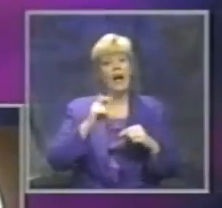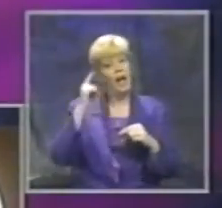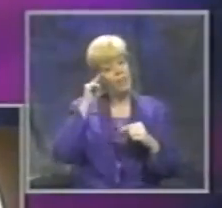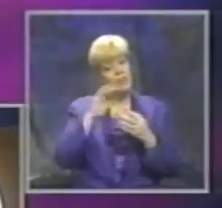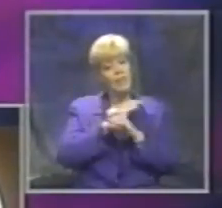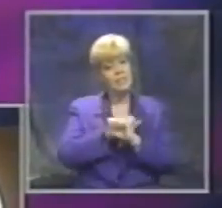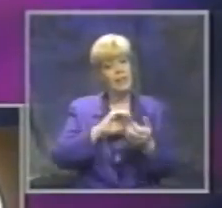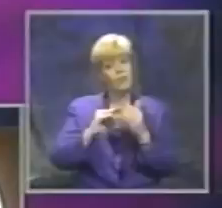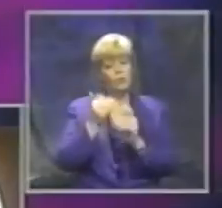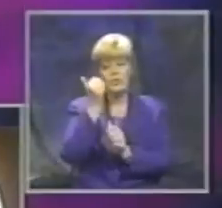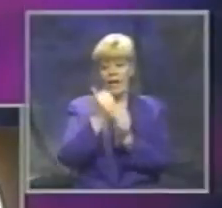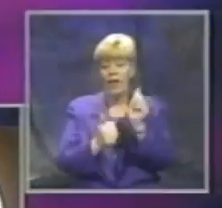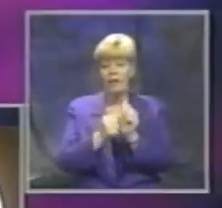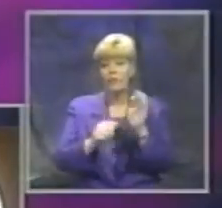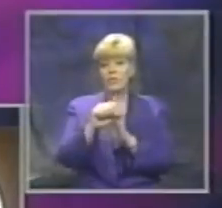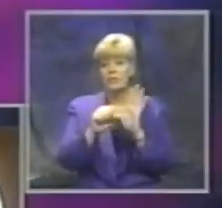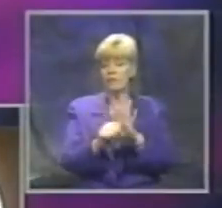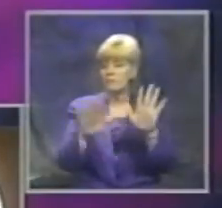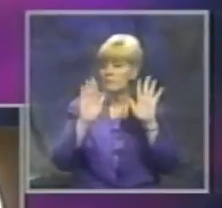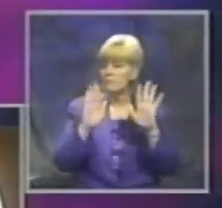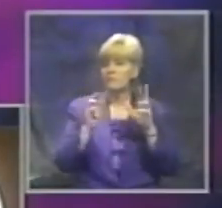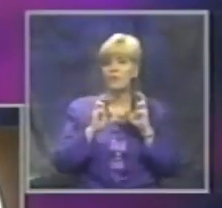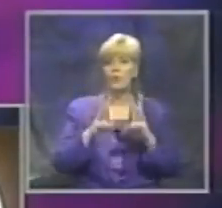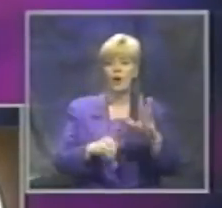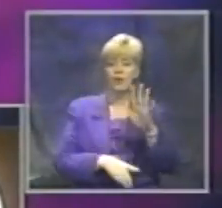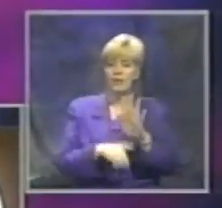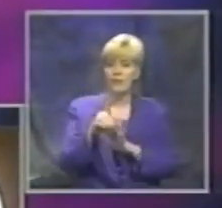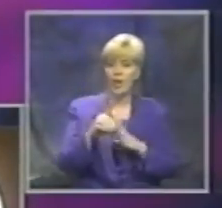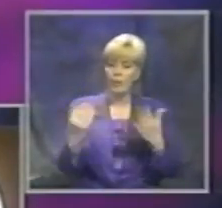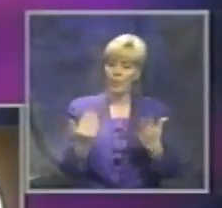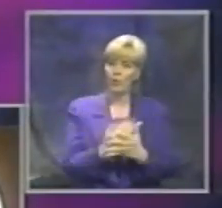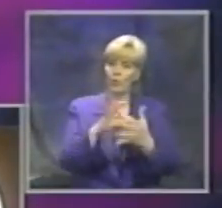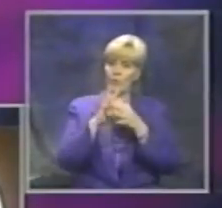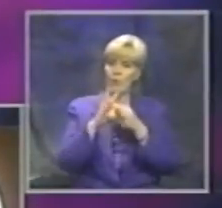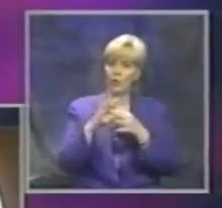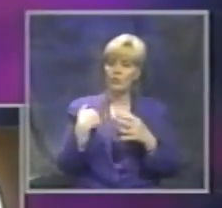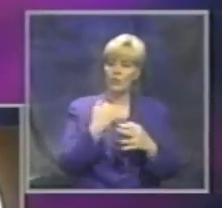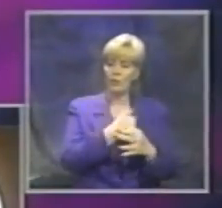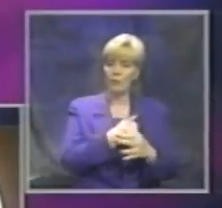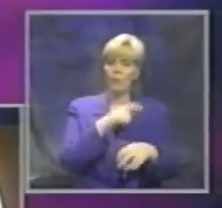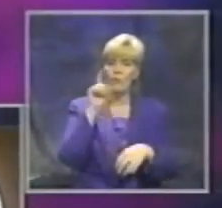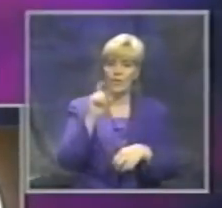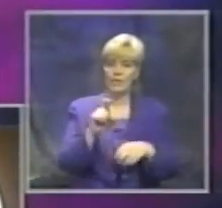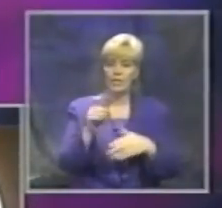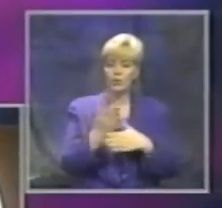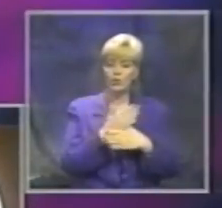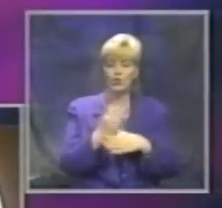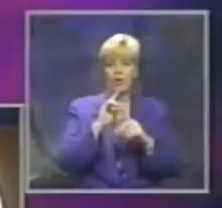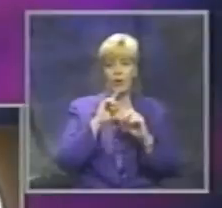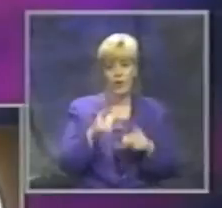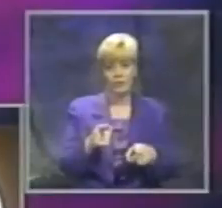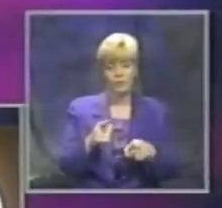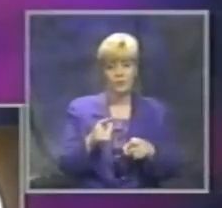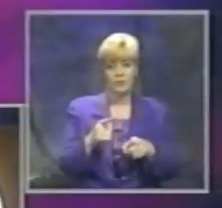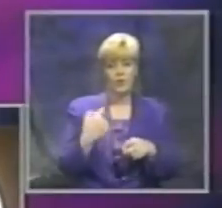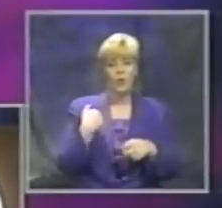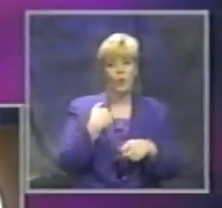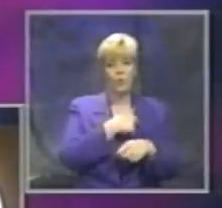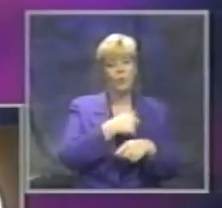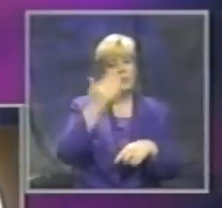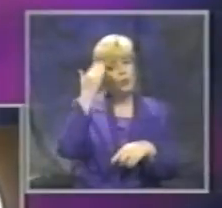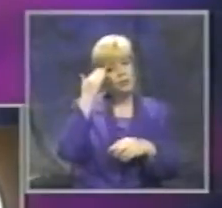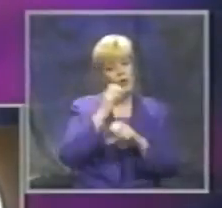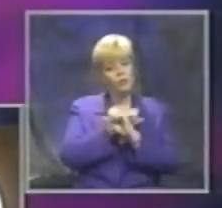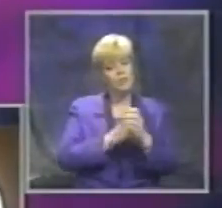in every state are an excellent way to develop the new partnerships we need to find those solutions. We know safety